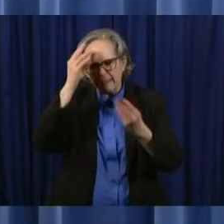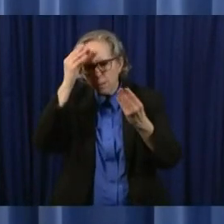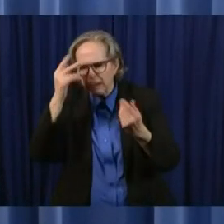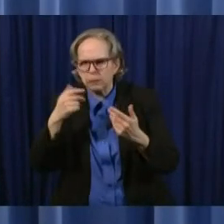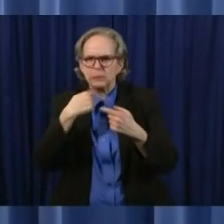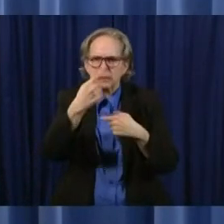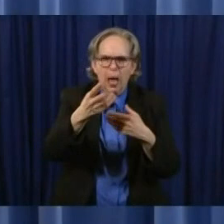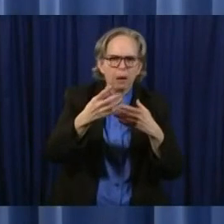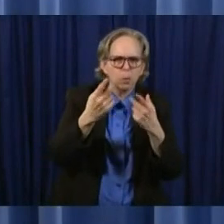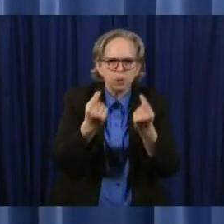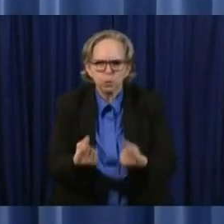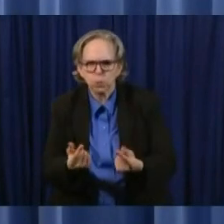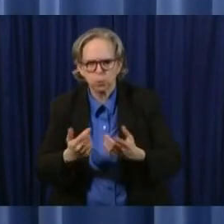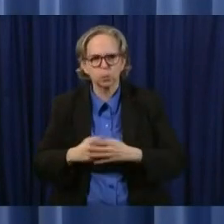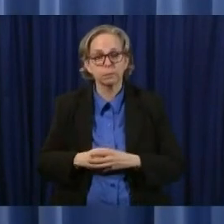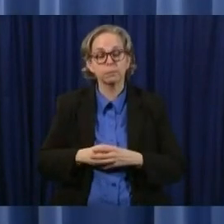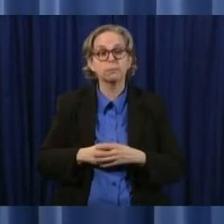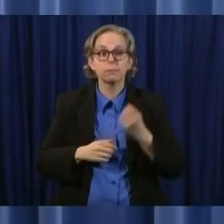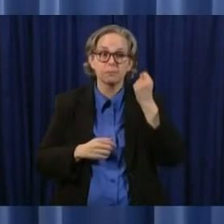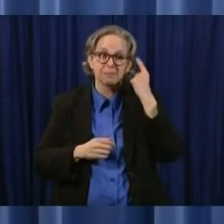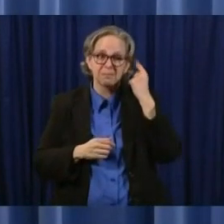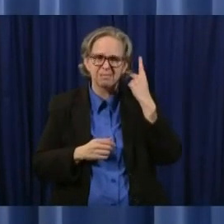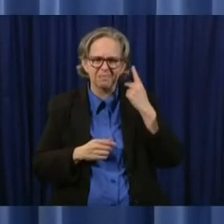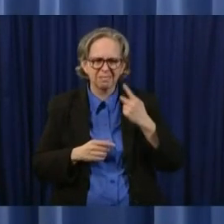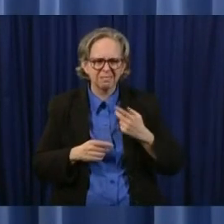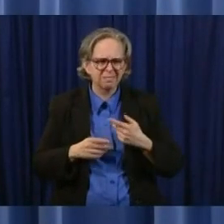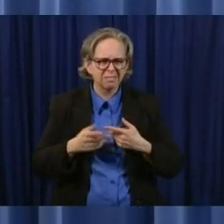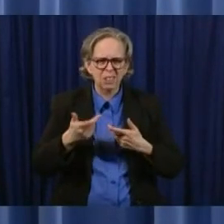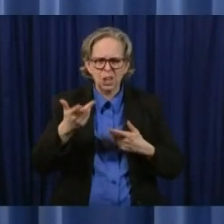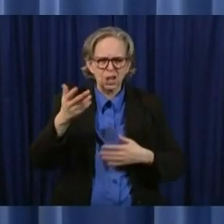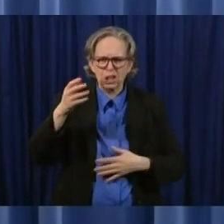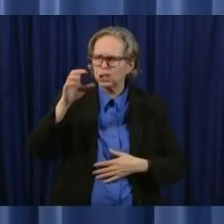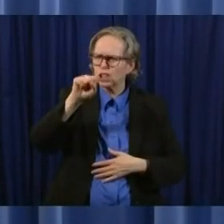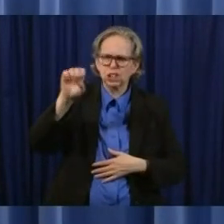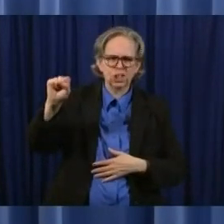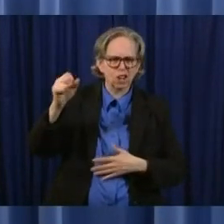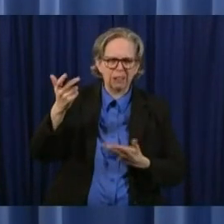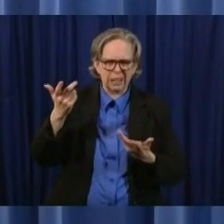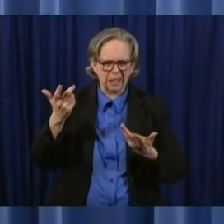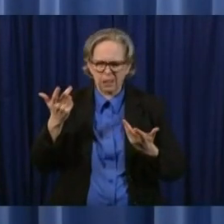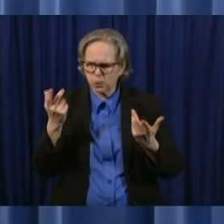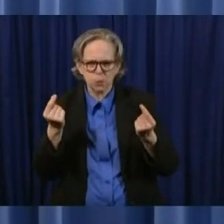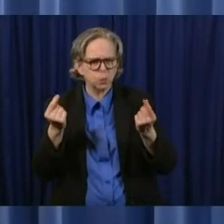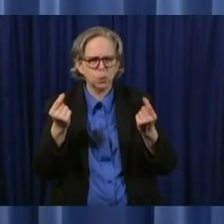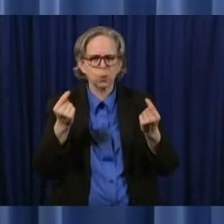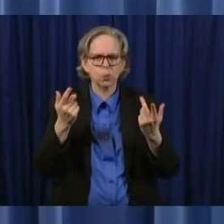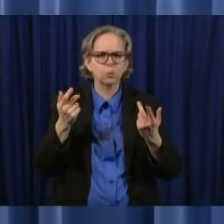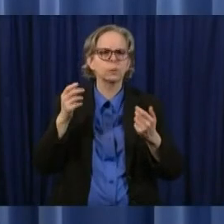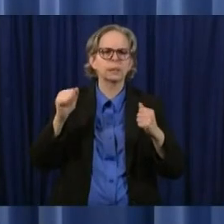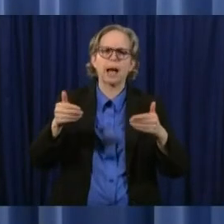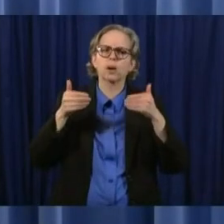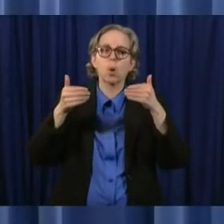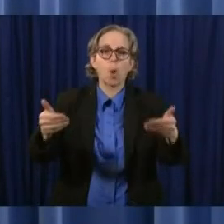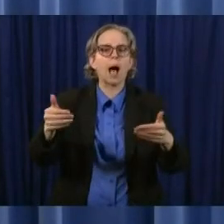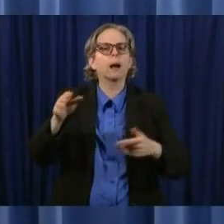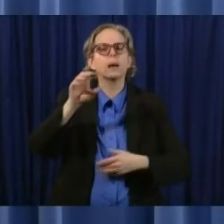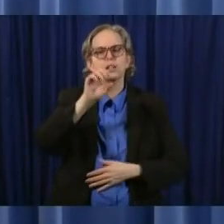the public during this critical time go to ssa.gov slash coronavirus